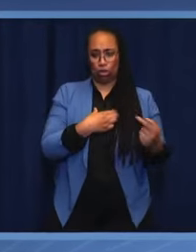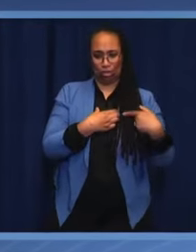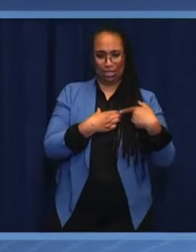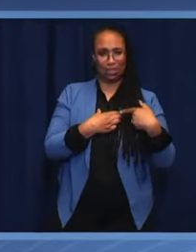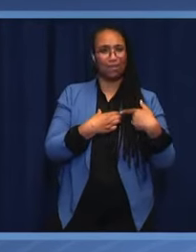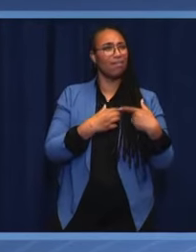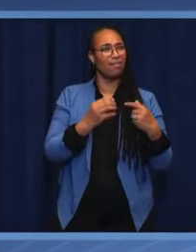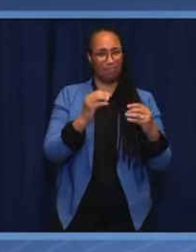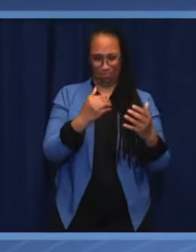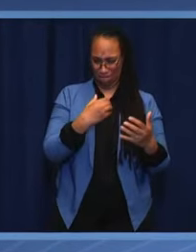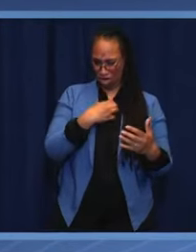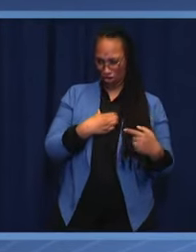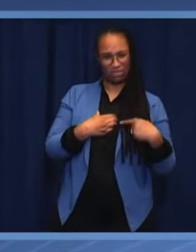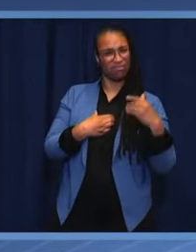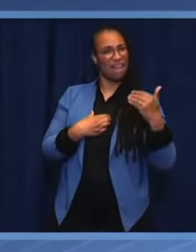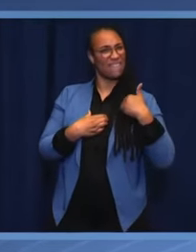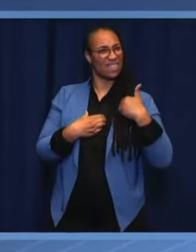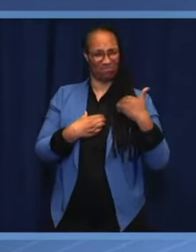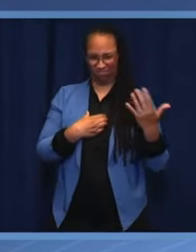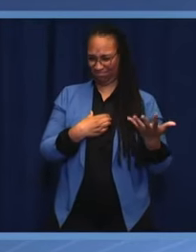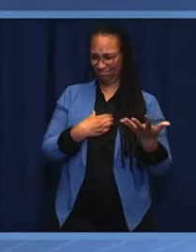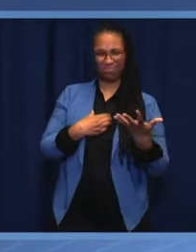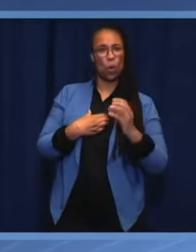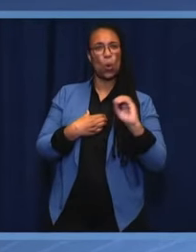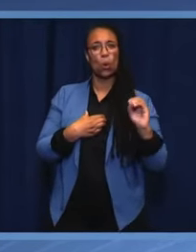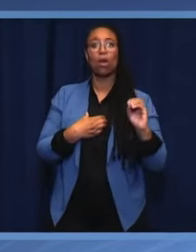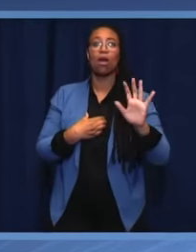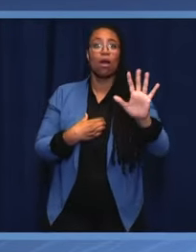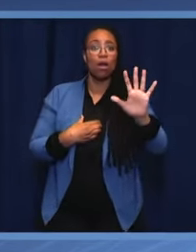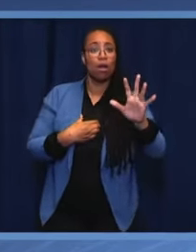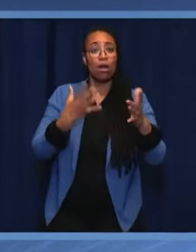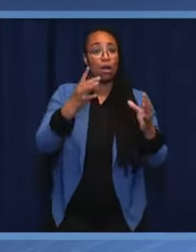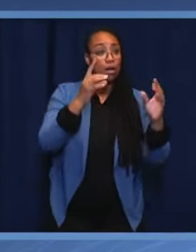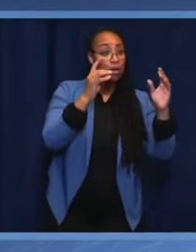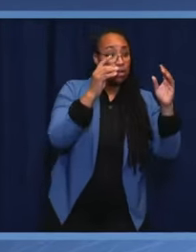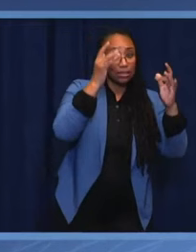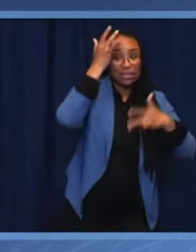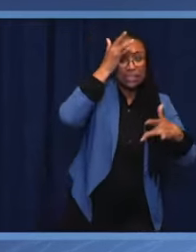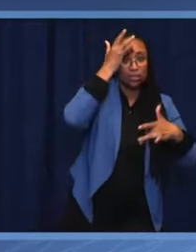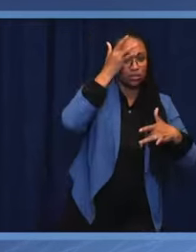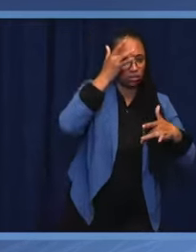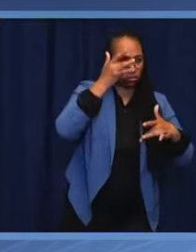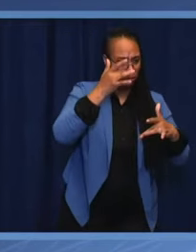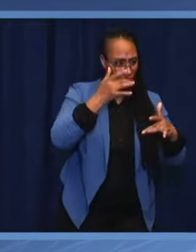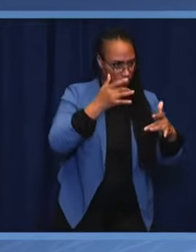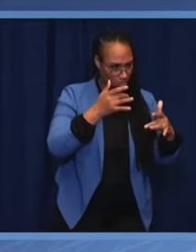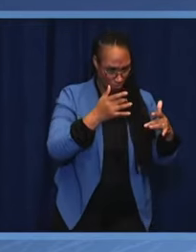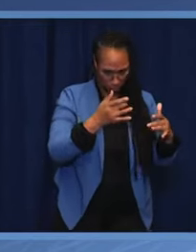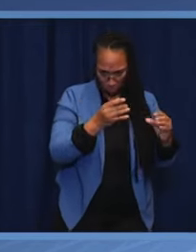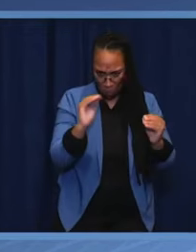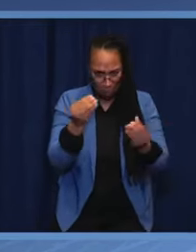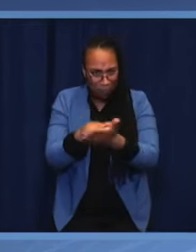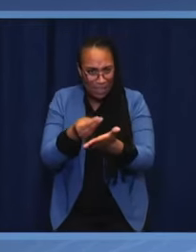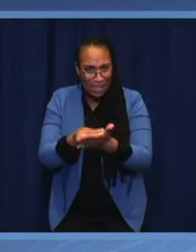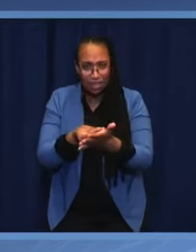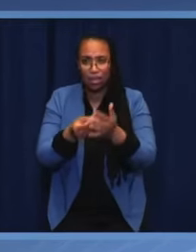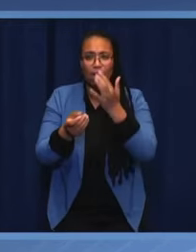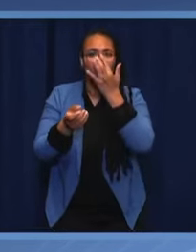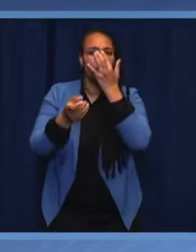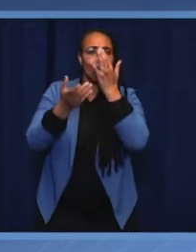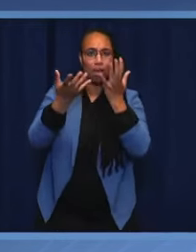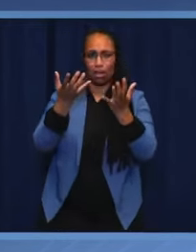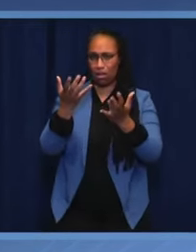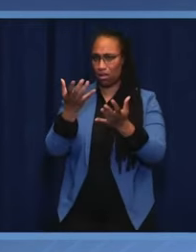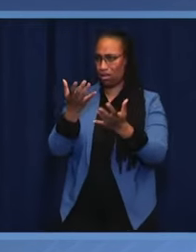there's ignorance, if the fundamental rights of people are not respected, democracy is